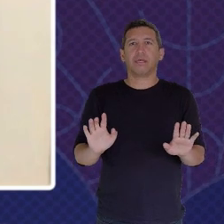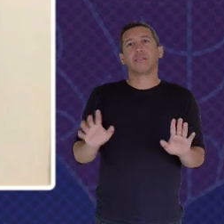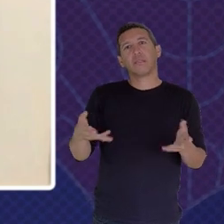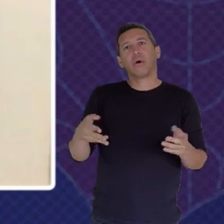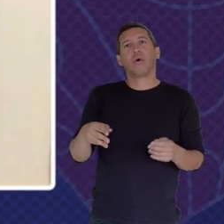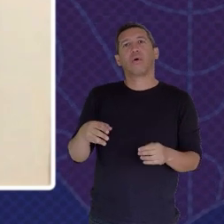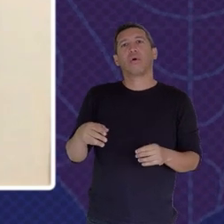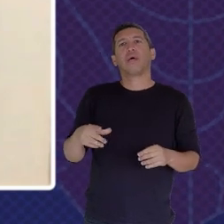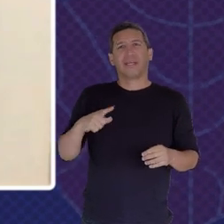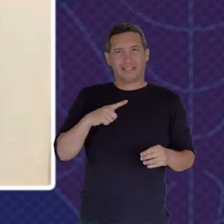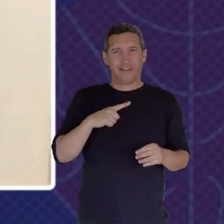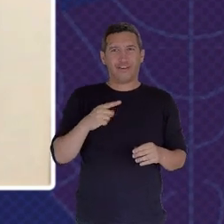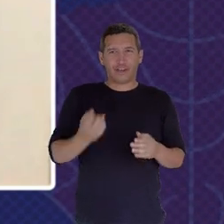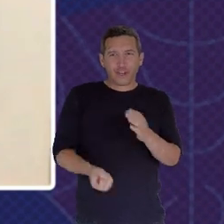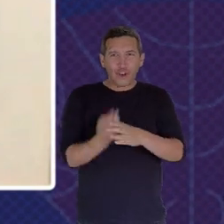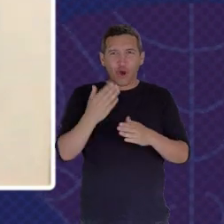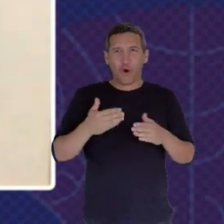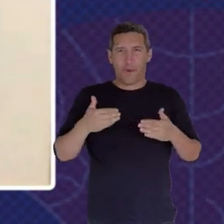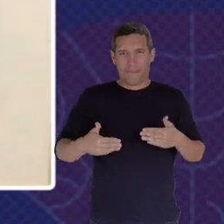What We Had To Do Was